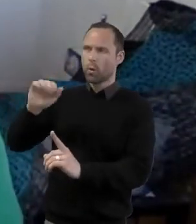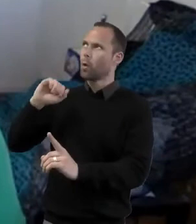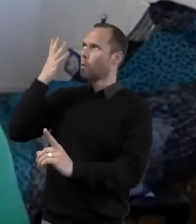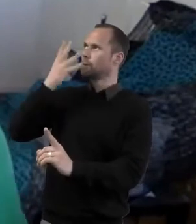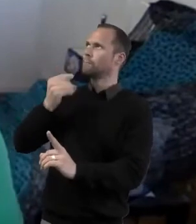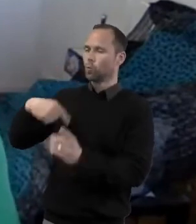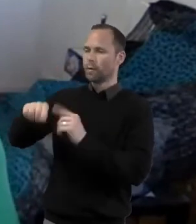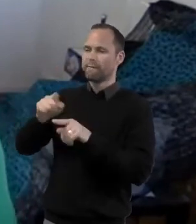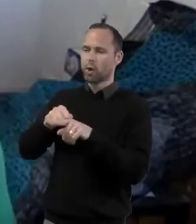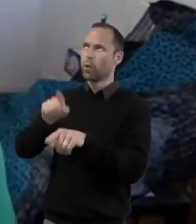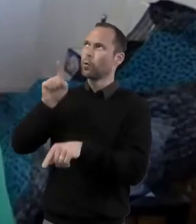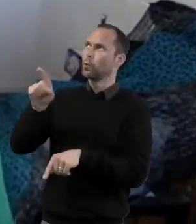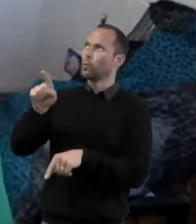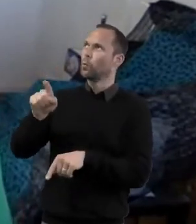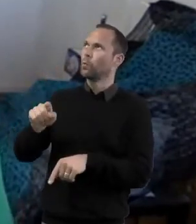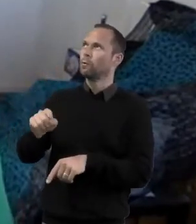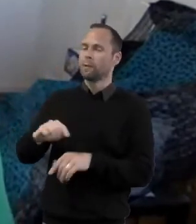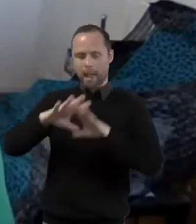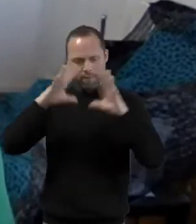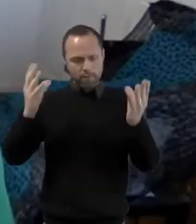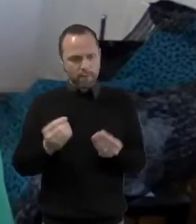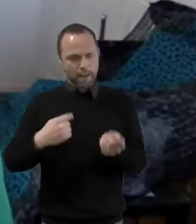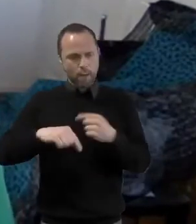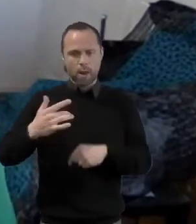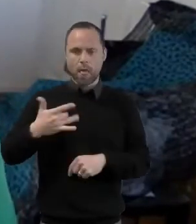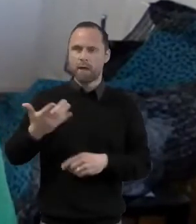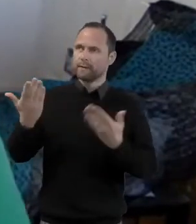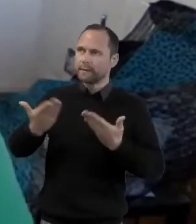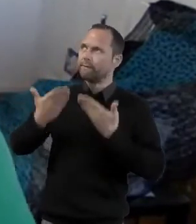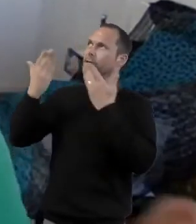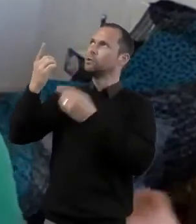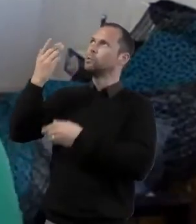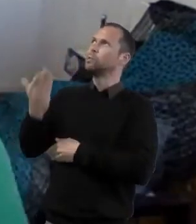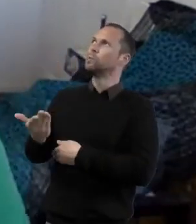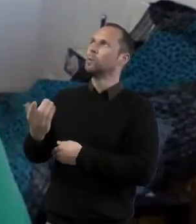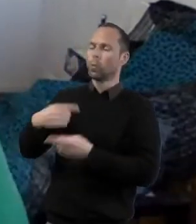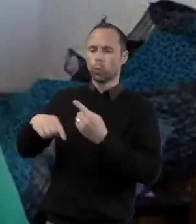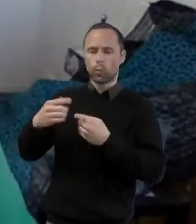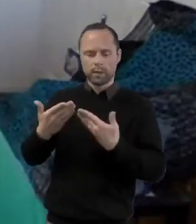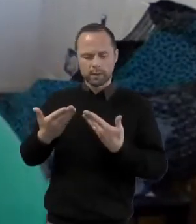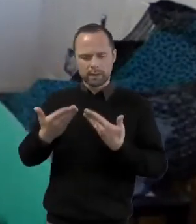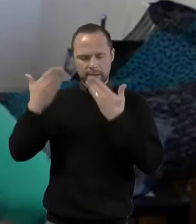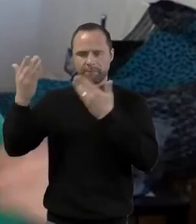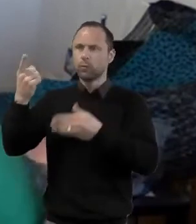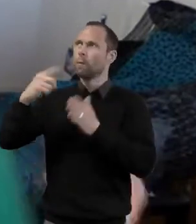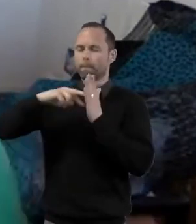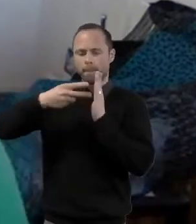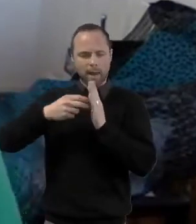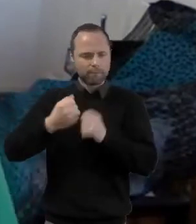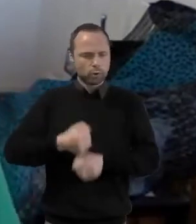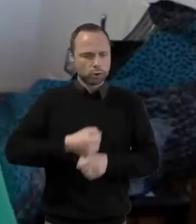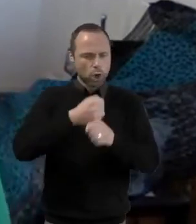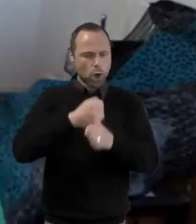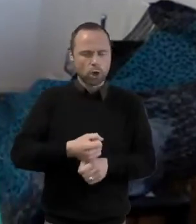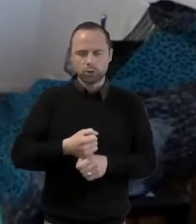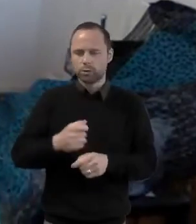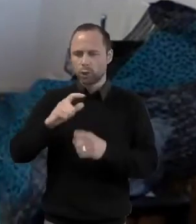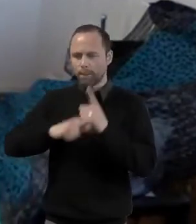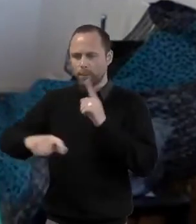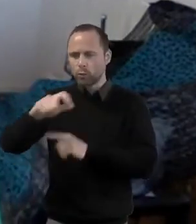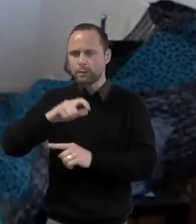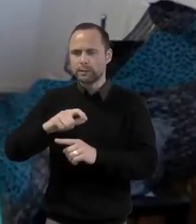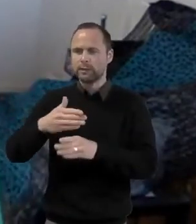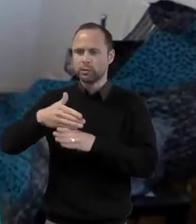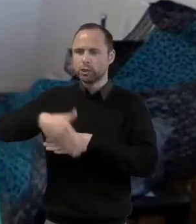So we submit ourselves to you. We submit the churches we serve. We submit the communities that we